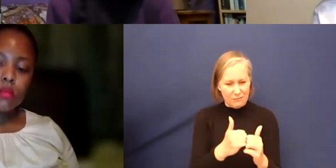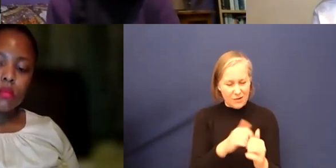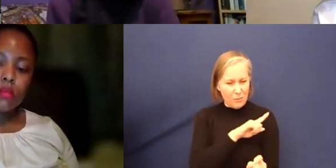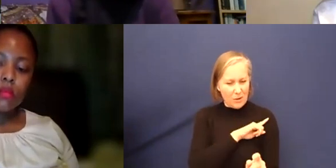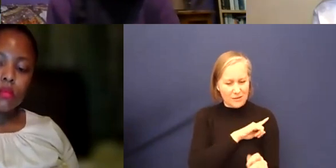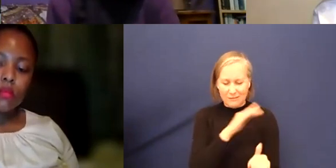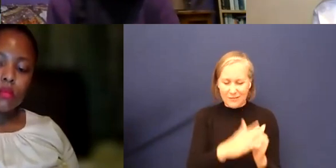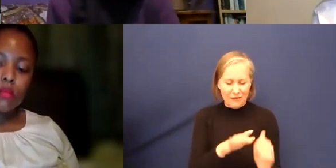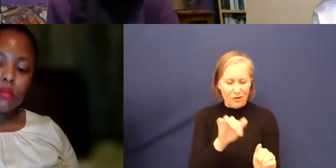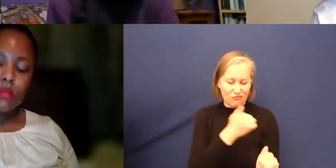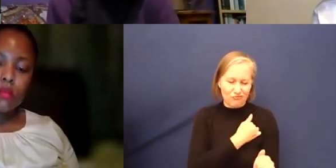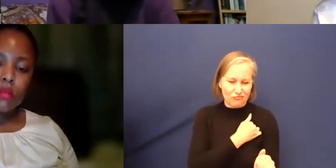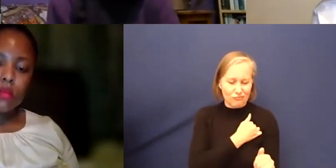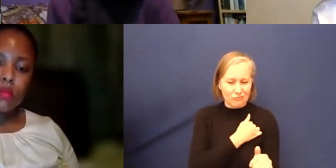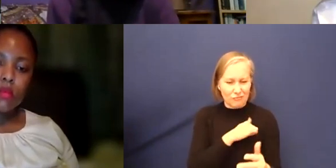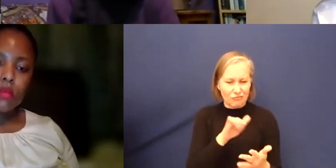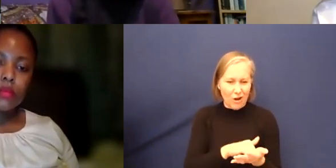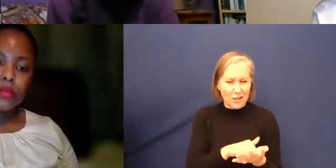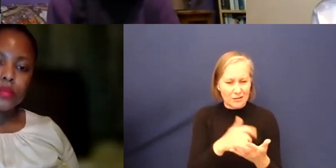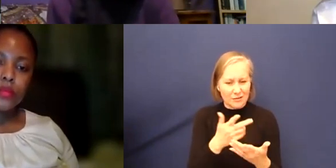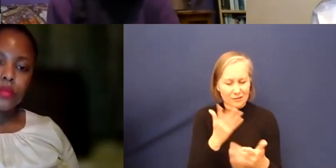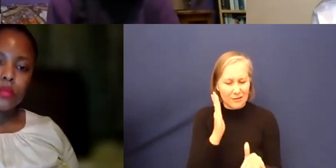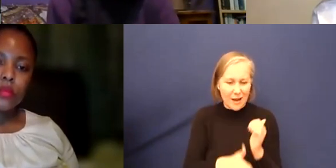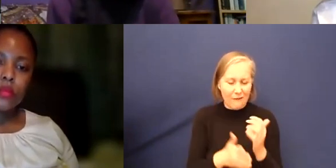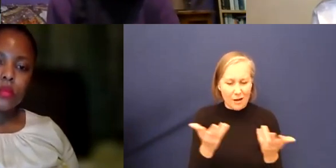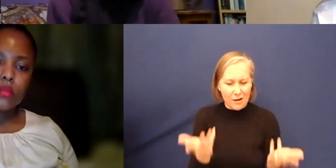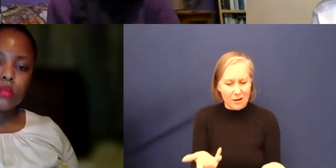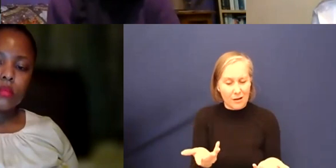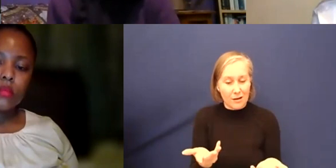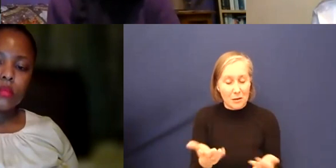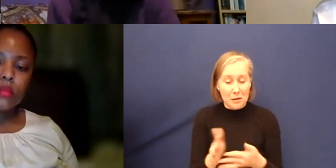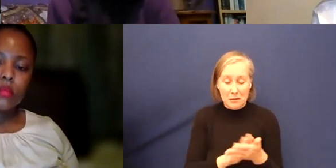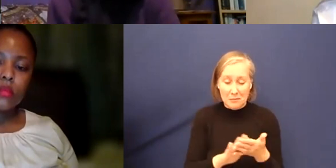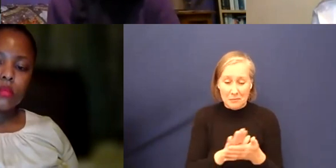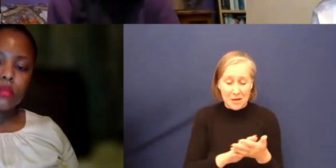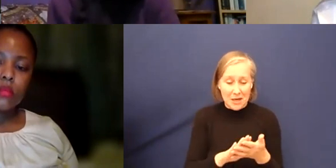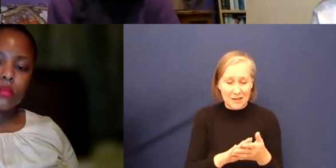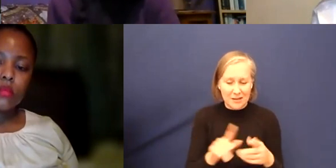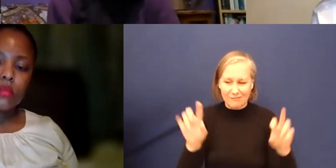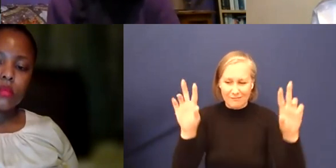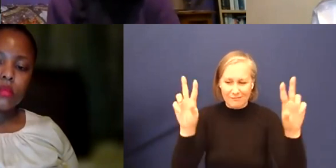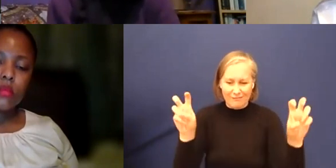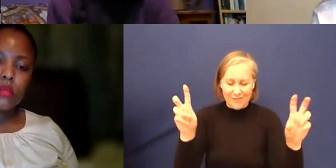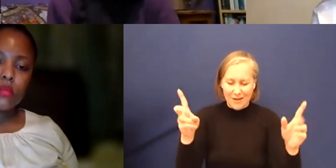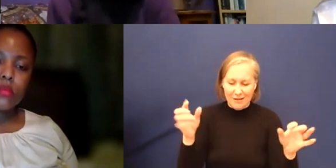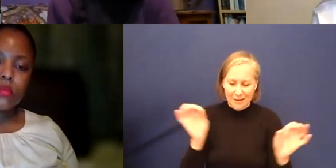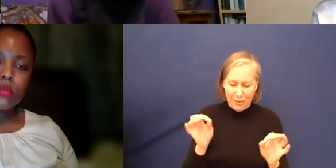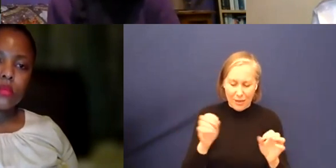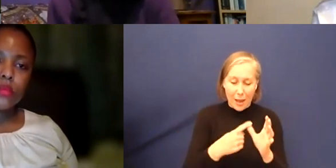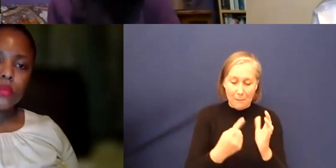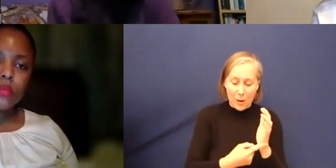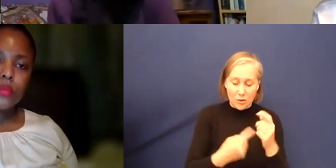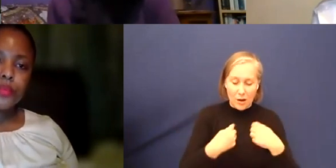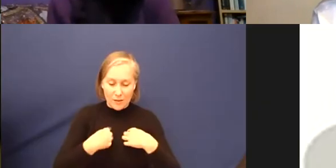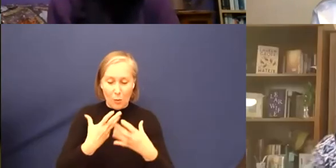It's never the right thing. And it's never more kind of that, that slogan of nothing about us without us just keeps ringing in my